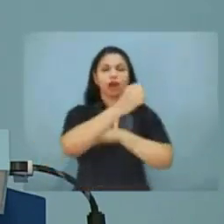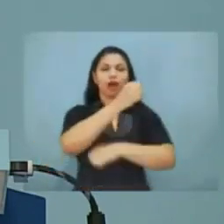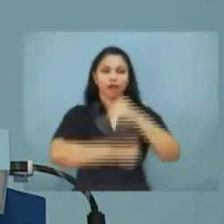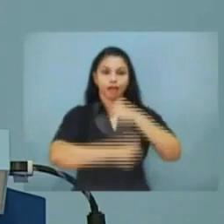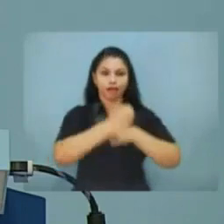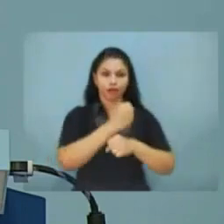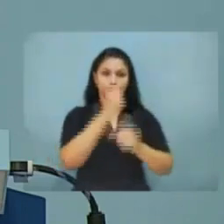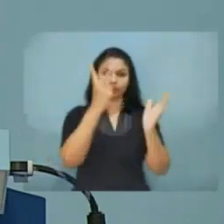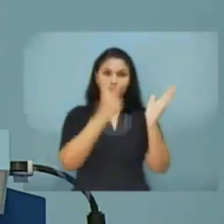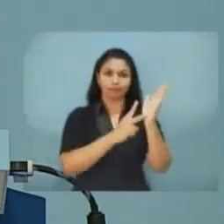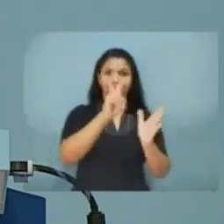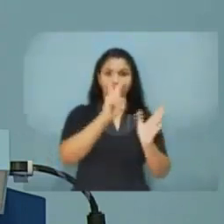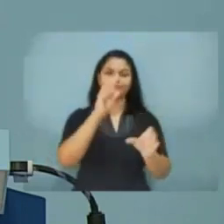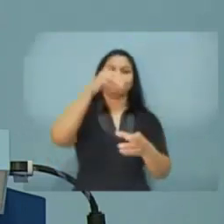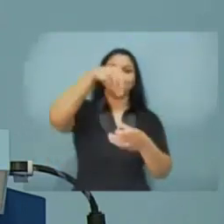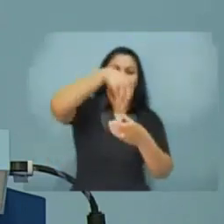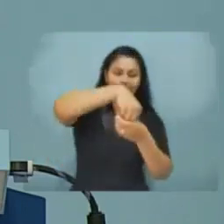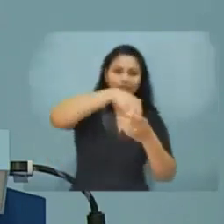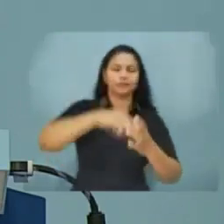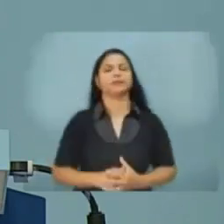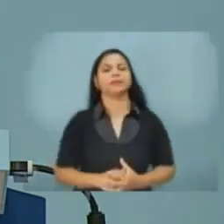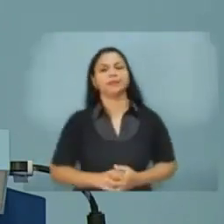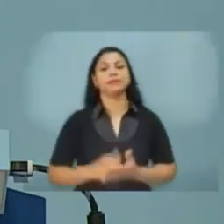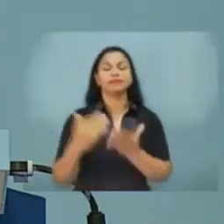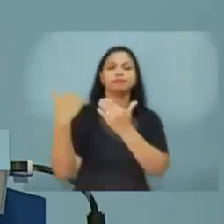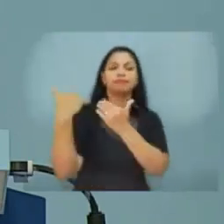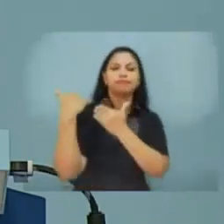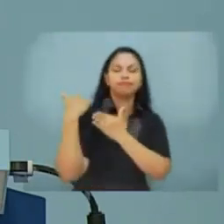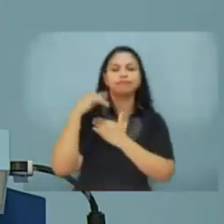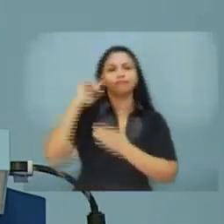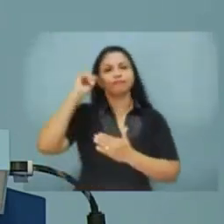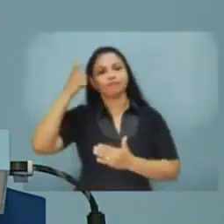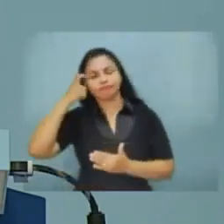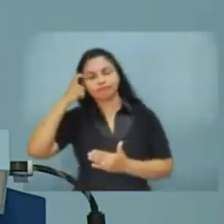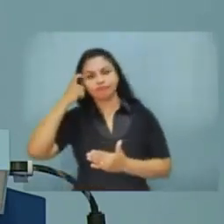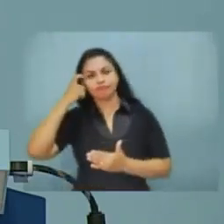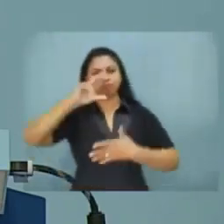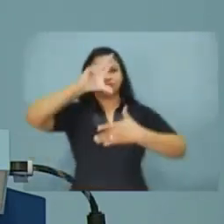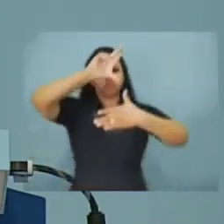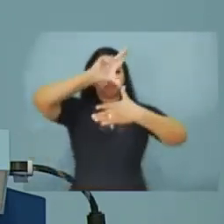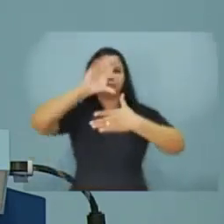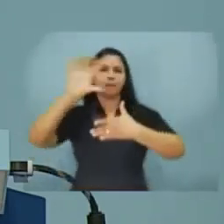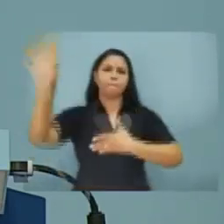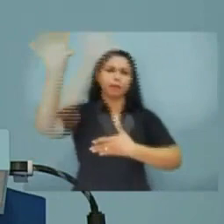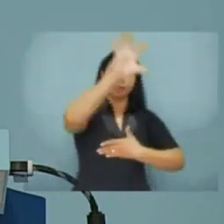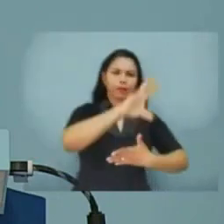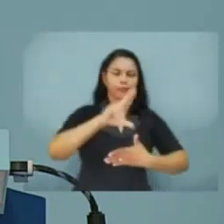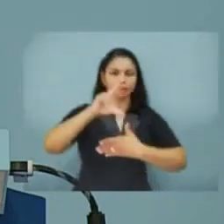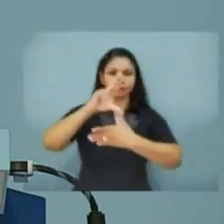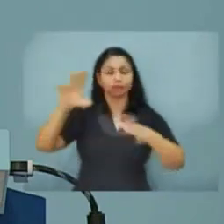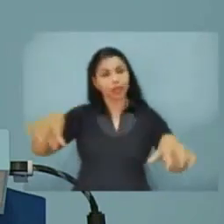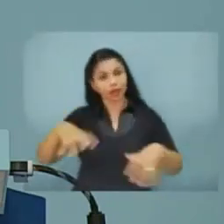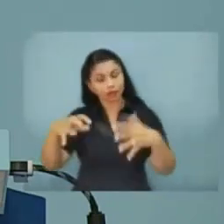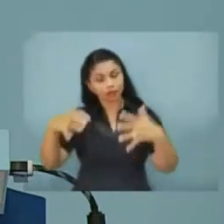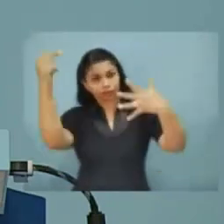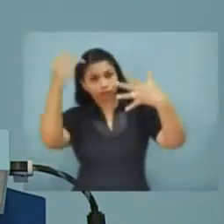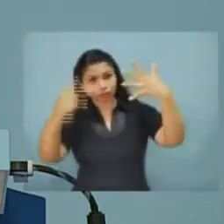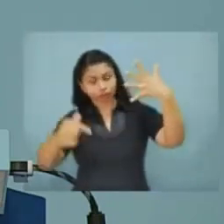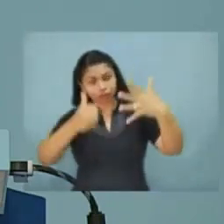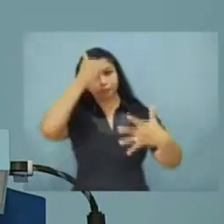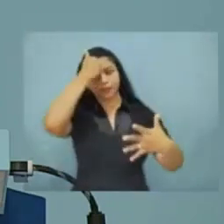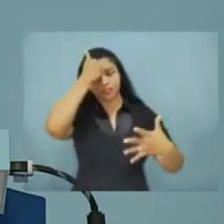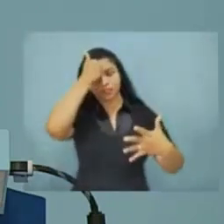2007, responsible for activities related to government in countries across Latin America. And among his main activities of